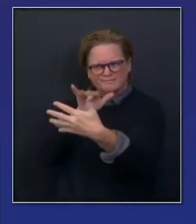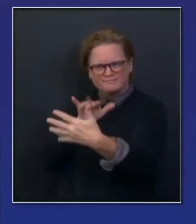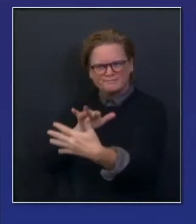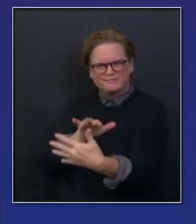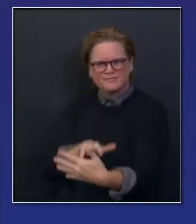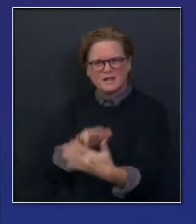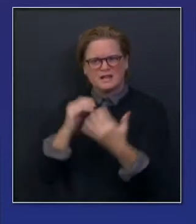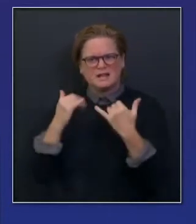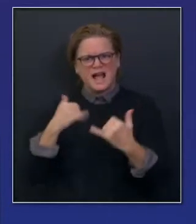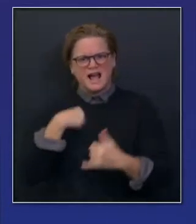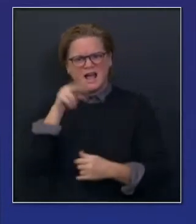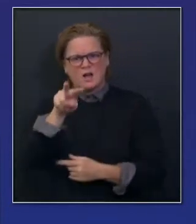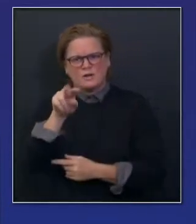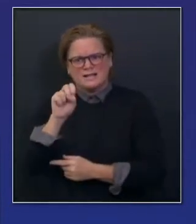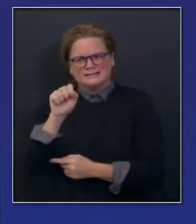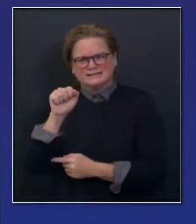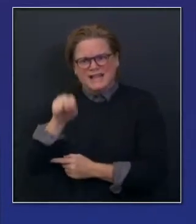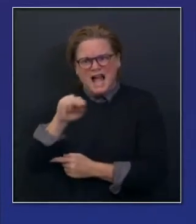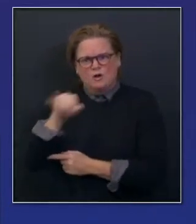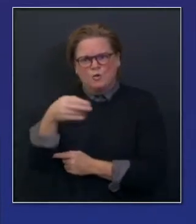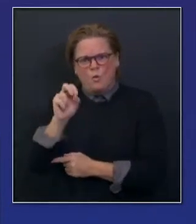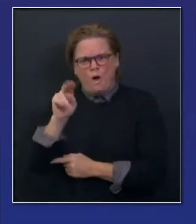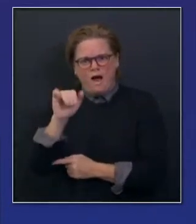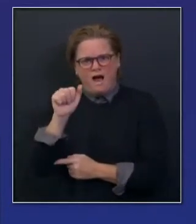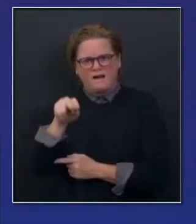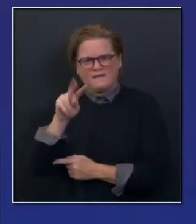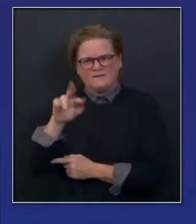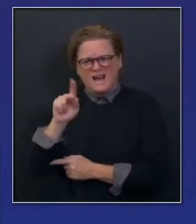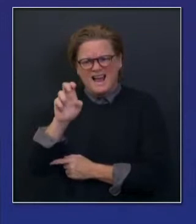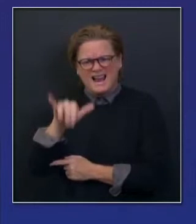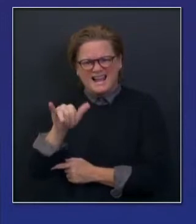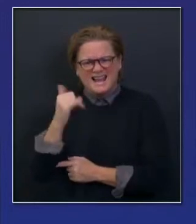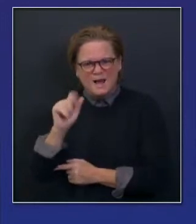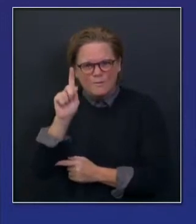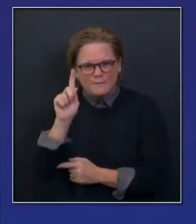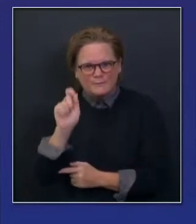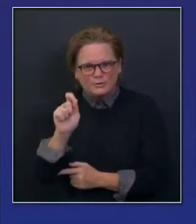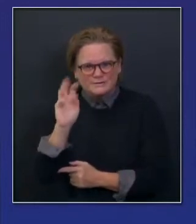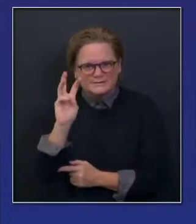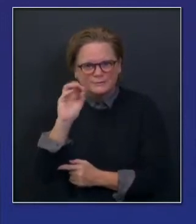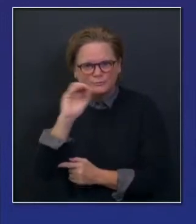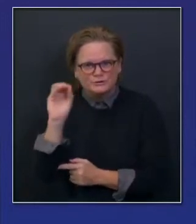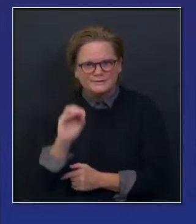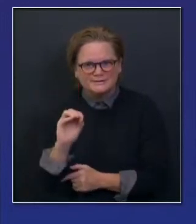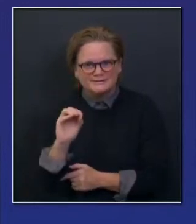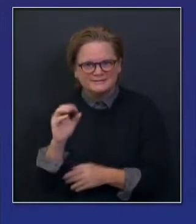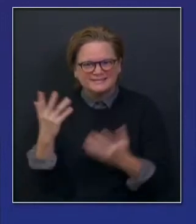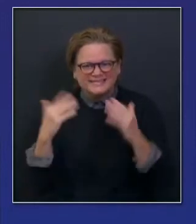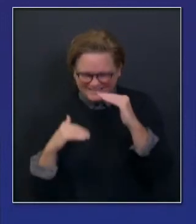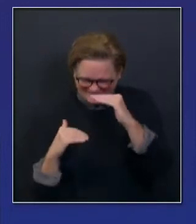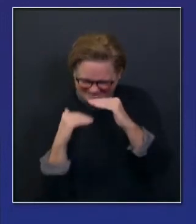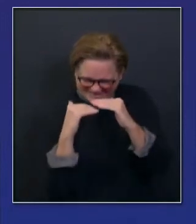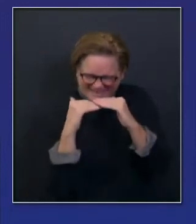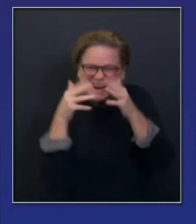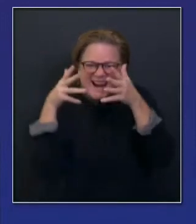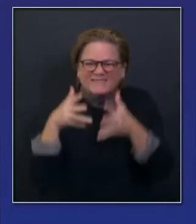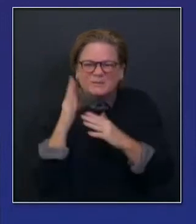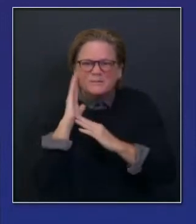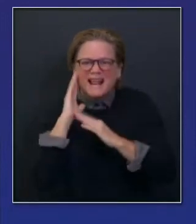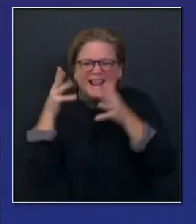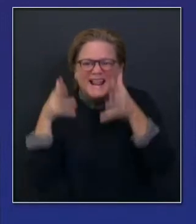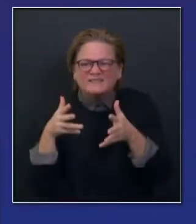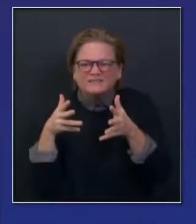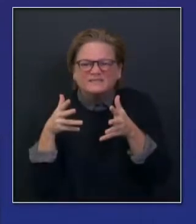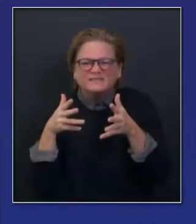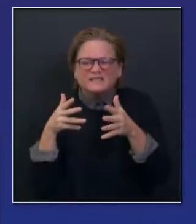1.6 percent current ICU capacity. Over the weekend, they got to zero, zero, which means they were in